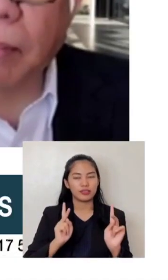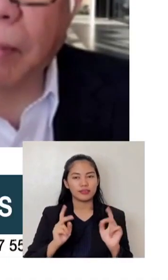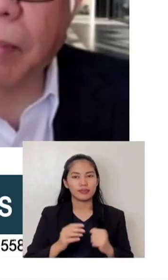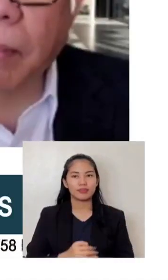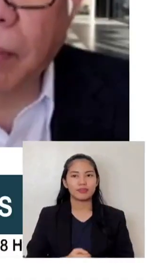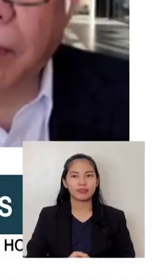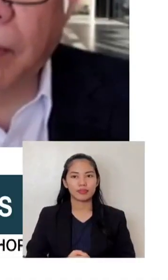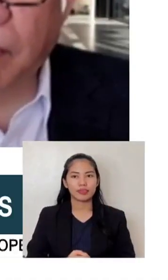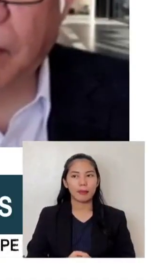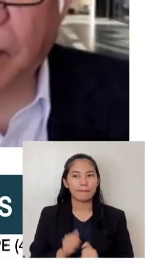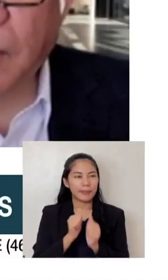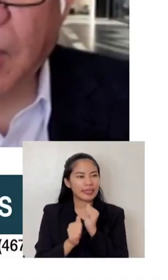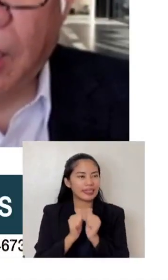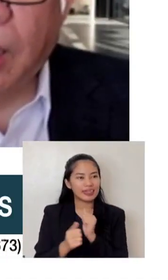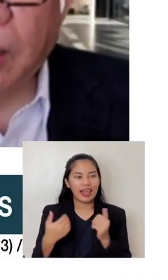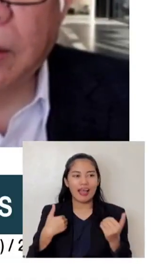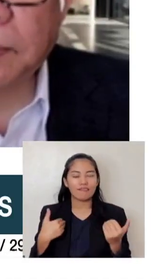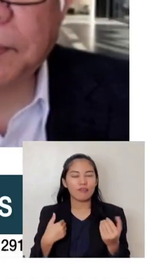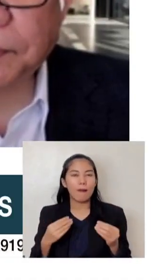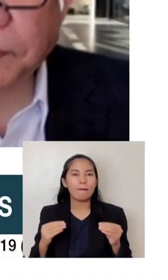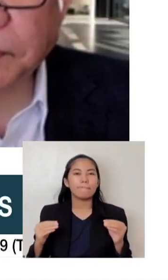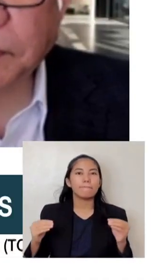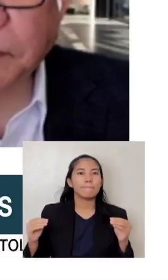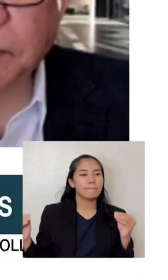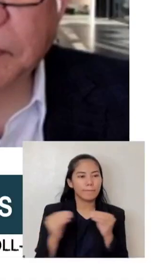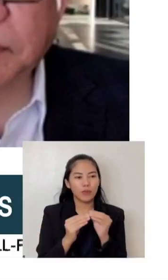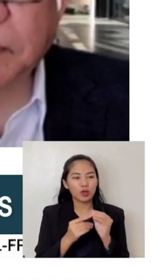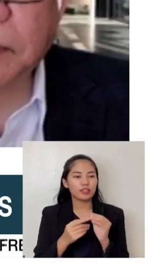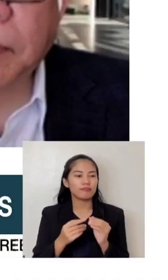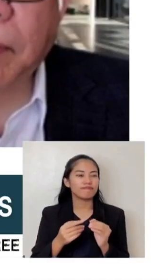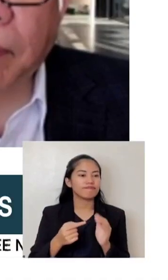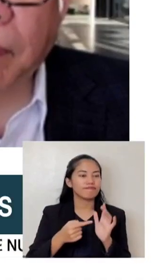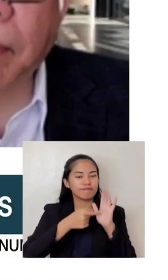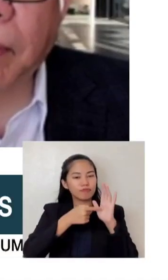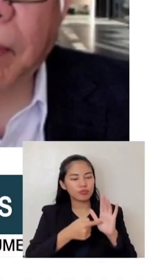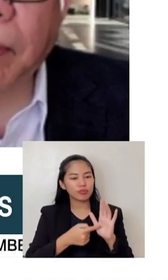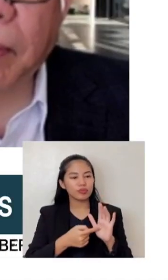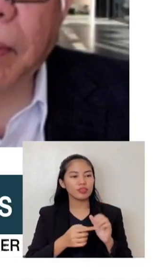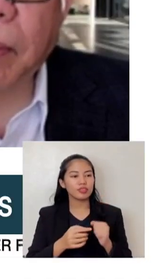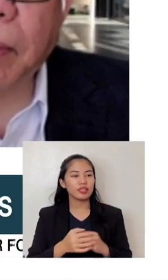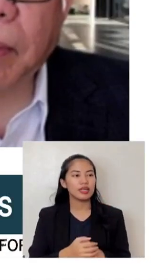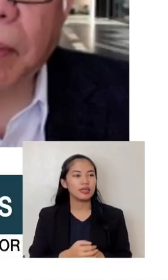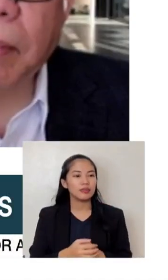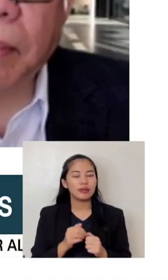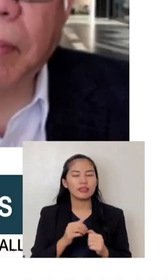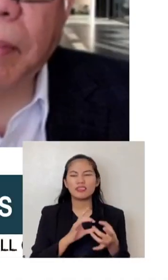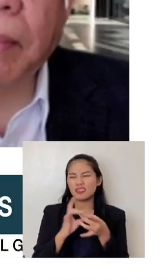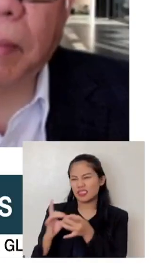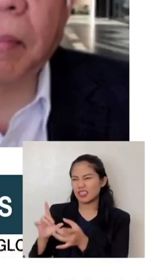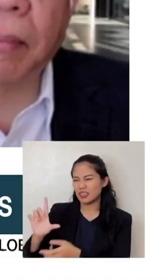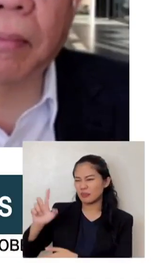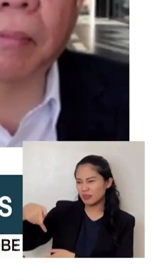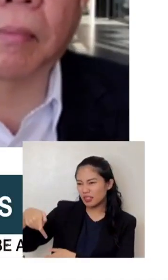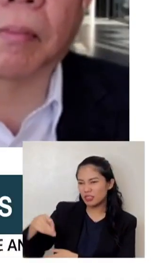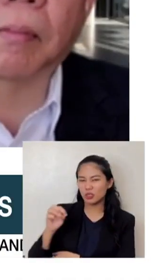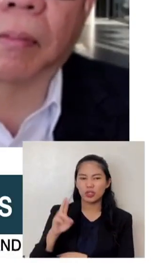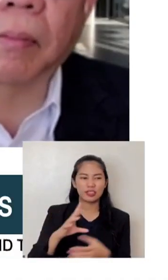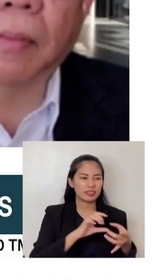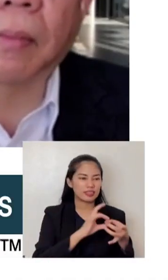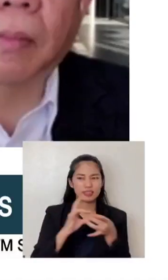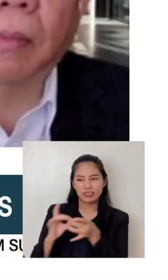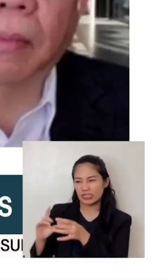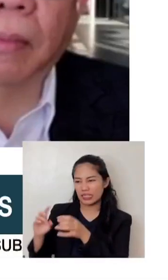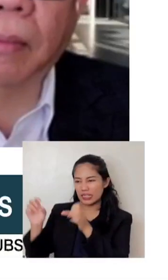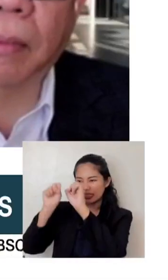beyond that, who is not a product of the Liberal Party, who is not a product of the system, but that